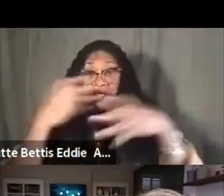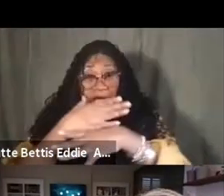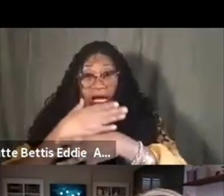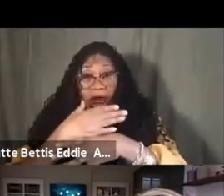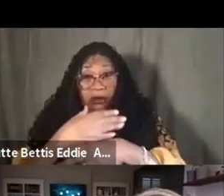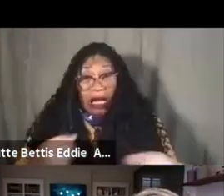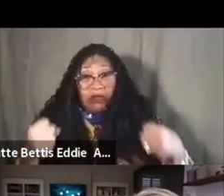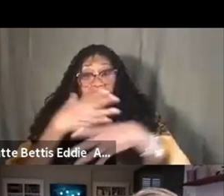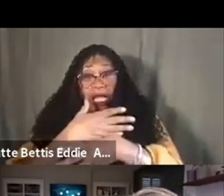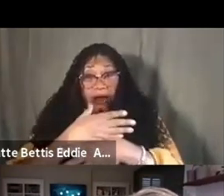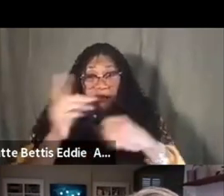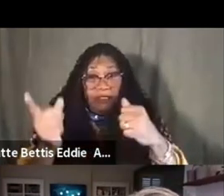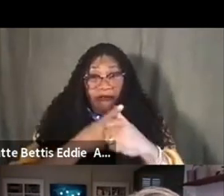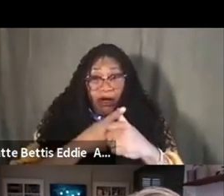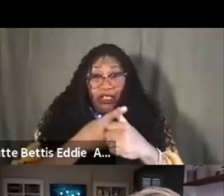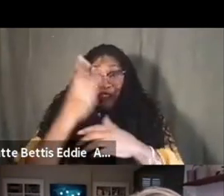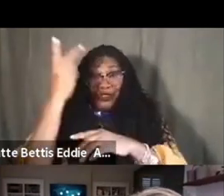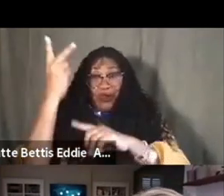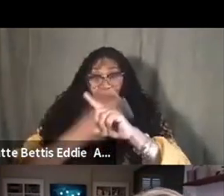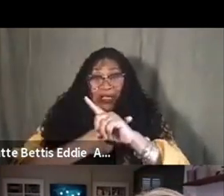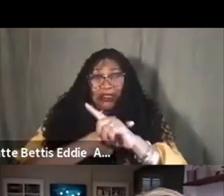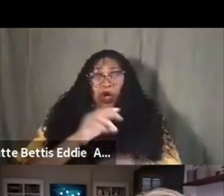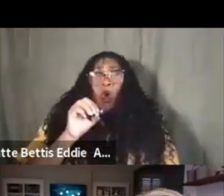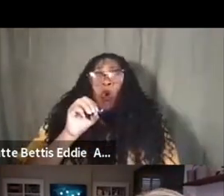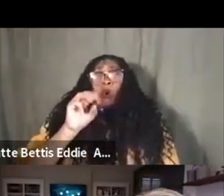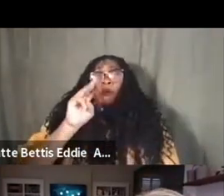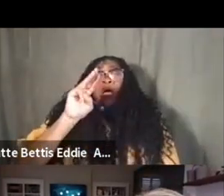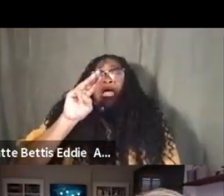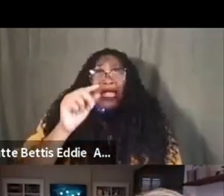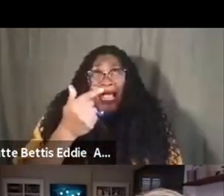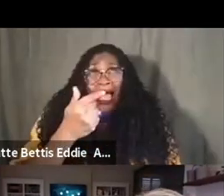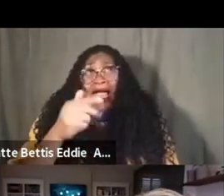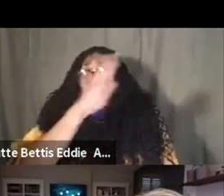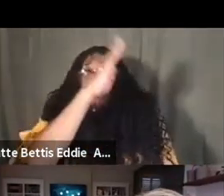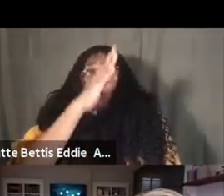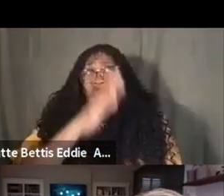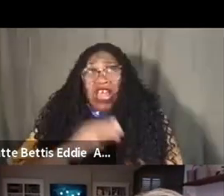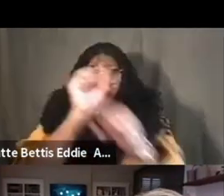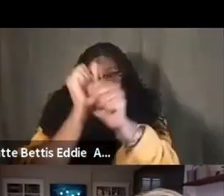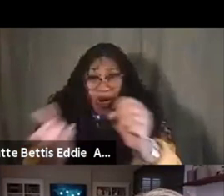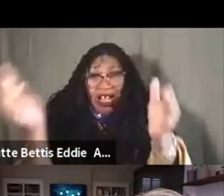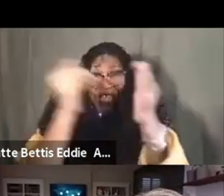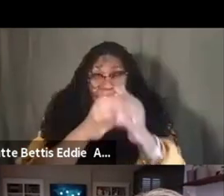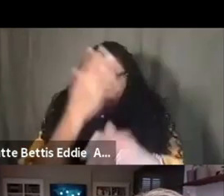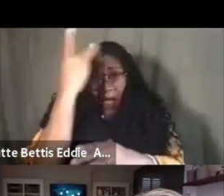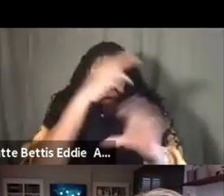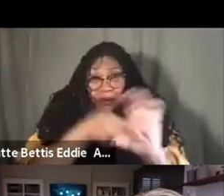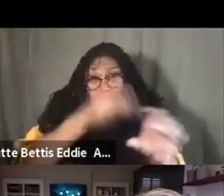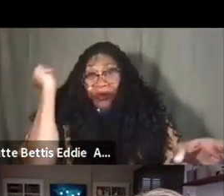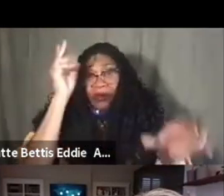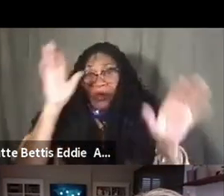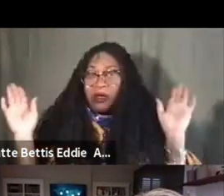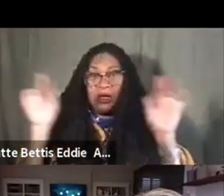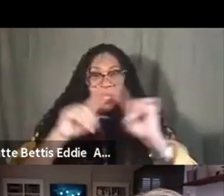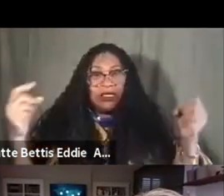you know, the first two months, I was like, oh my god, I'm never gonna work again, you know, um, it's scary, but